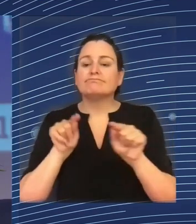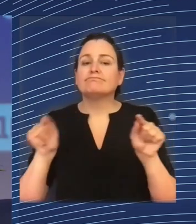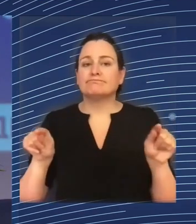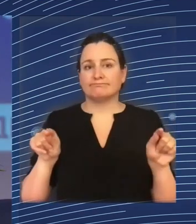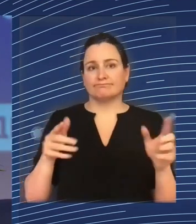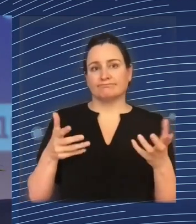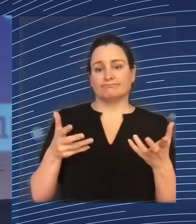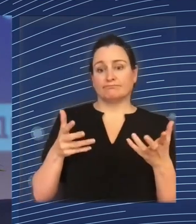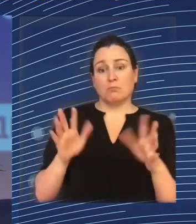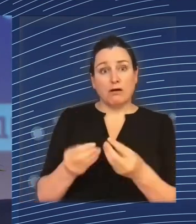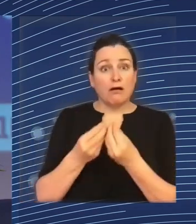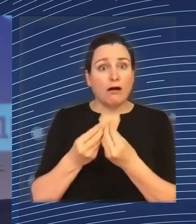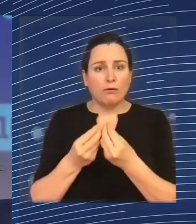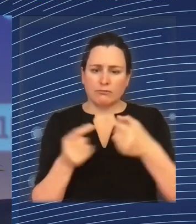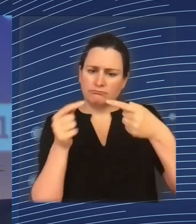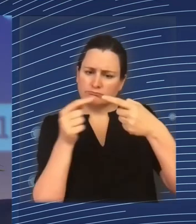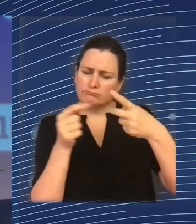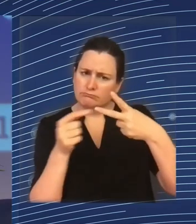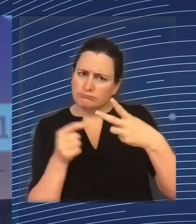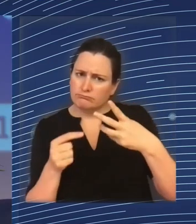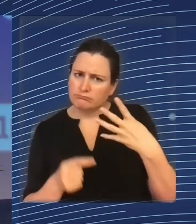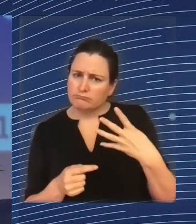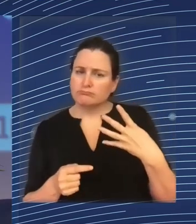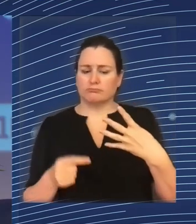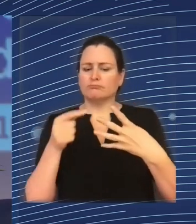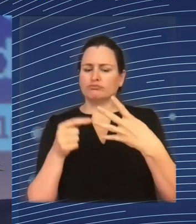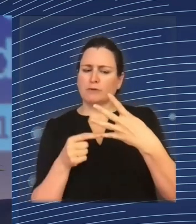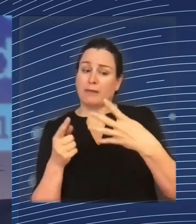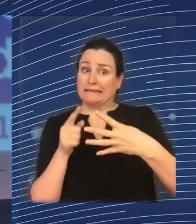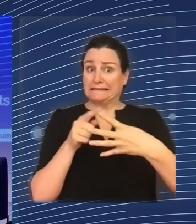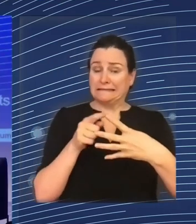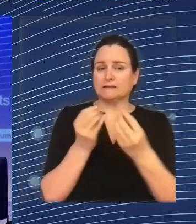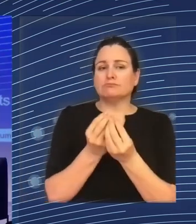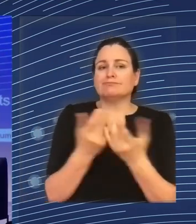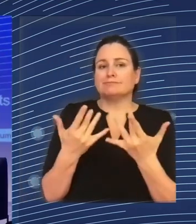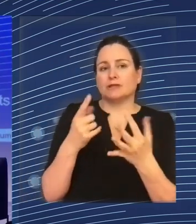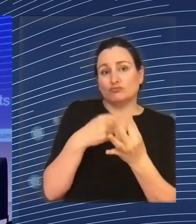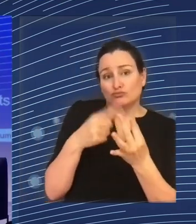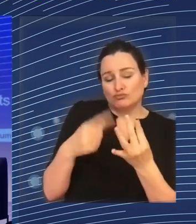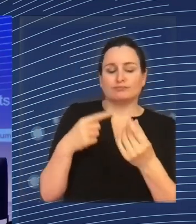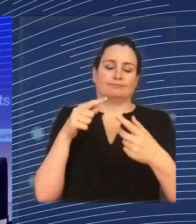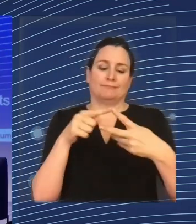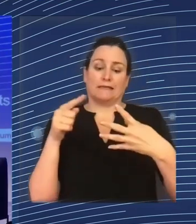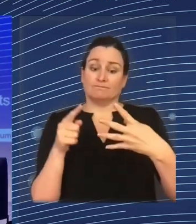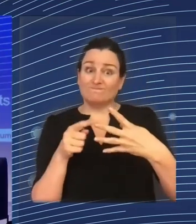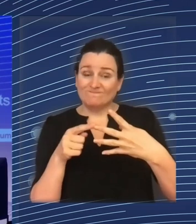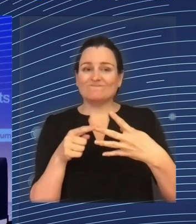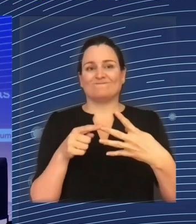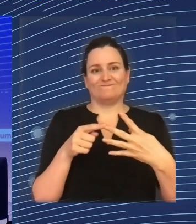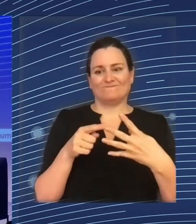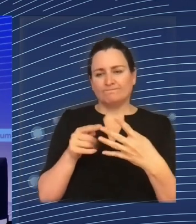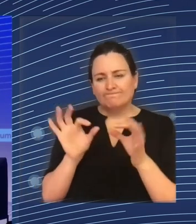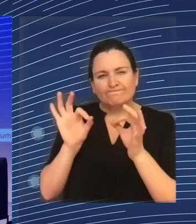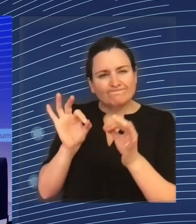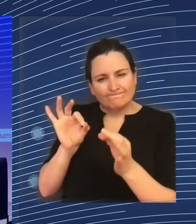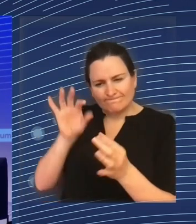also the qualitative ones. Thanks for the response. I would like to return to Martin Sambu. I'd like to pick your mind on